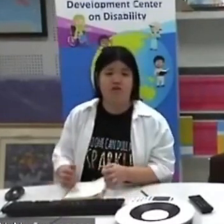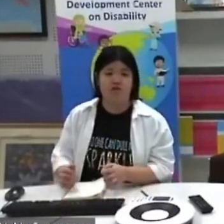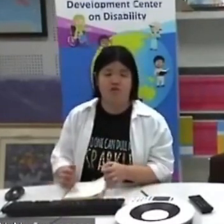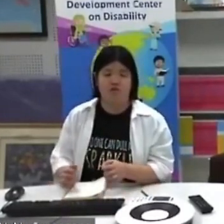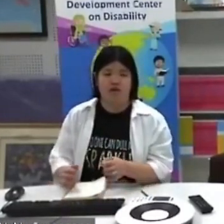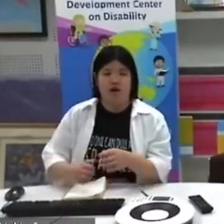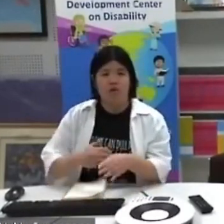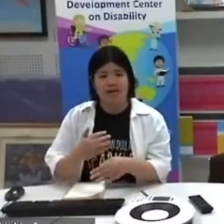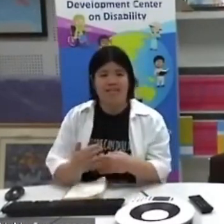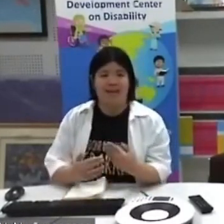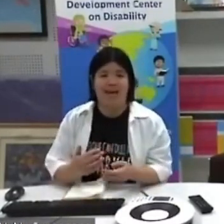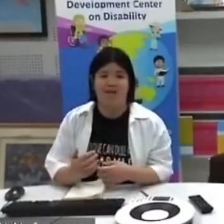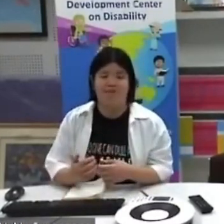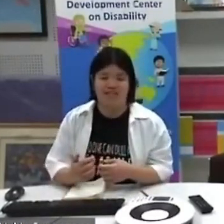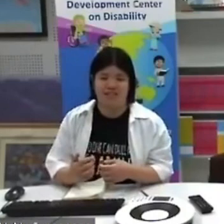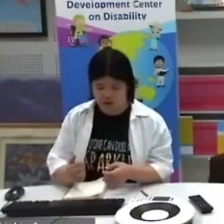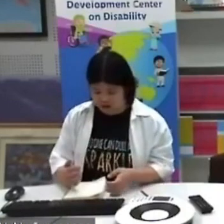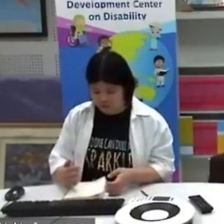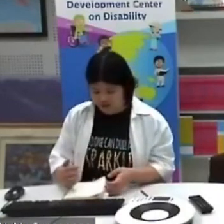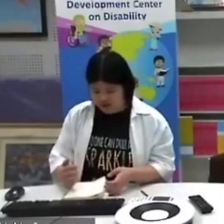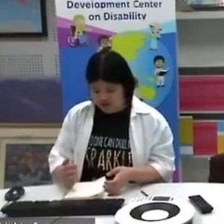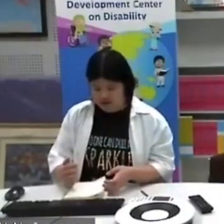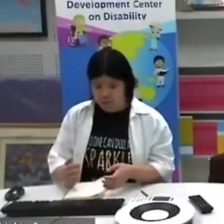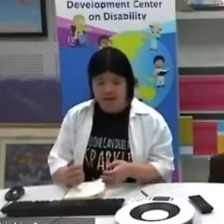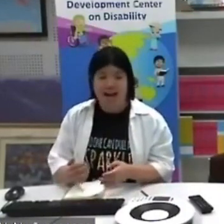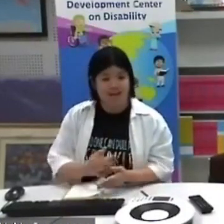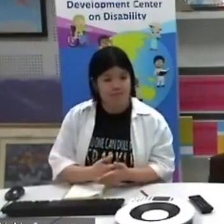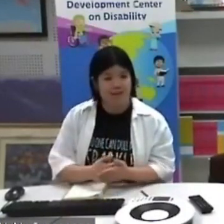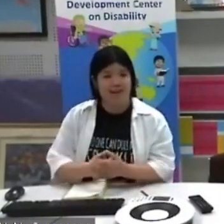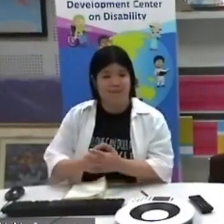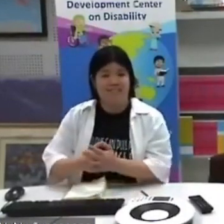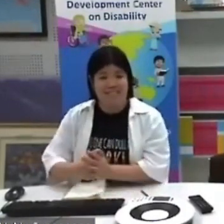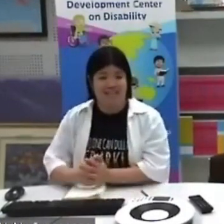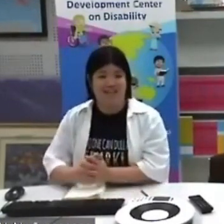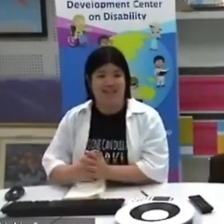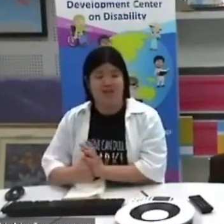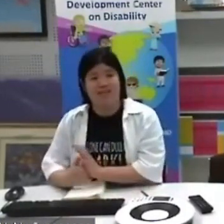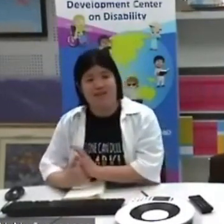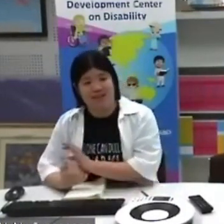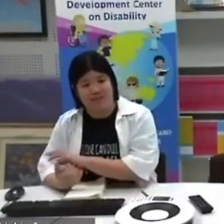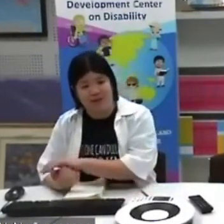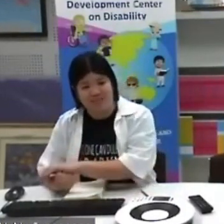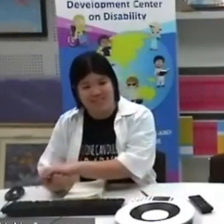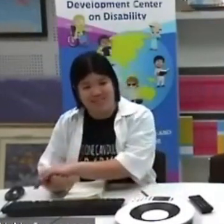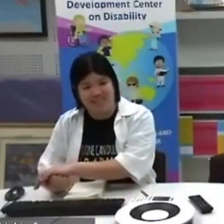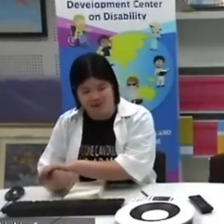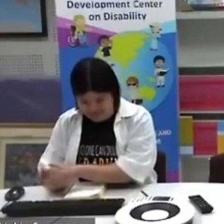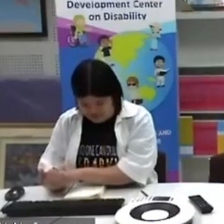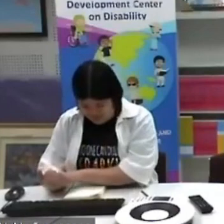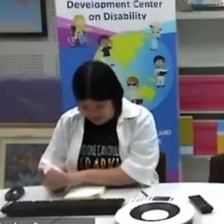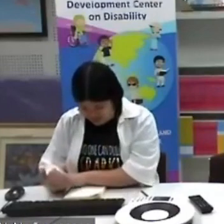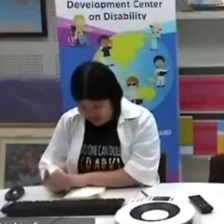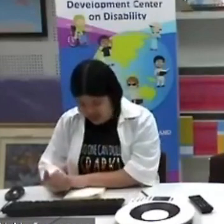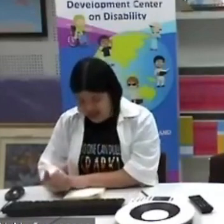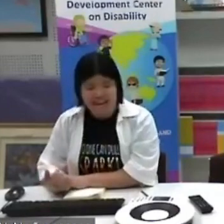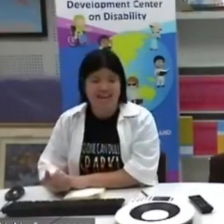for those who already have the job with us, with APCD, Asia-Pacific Development Center on